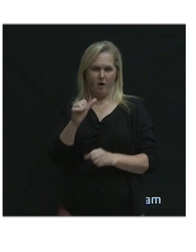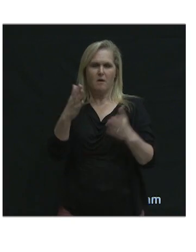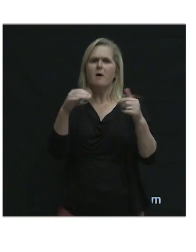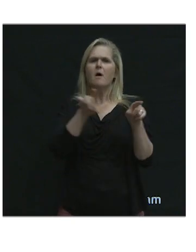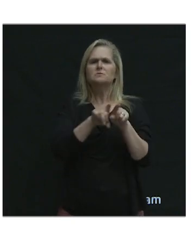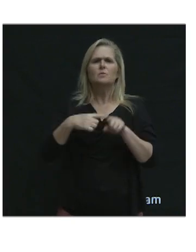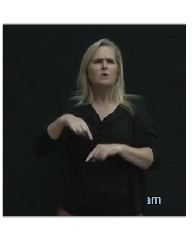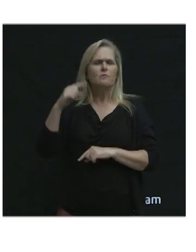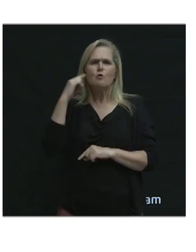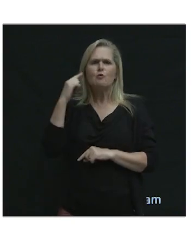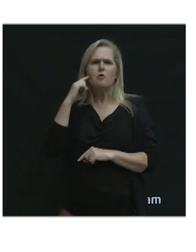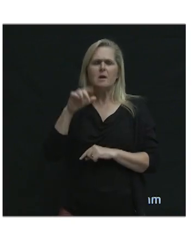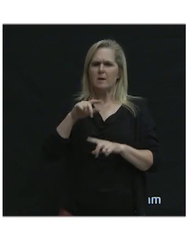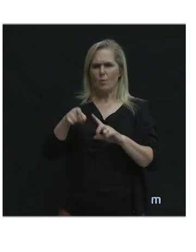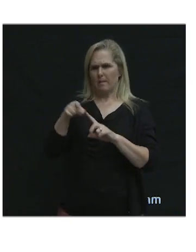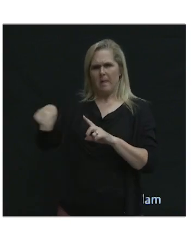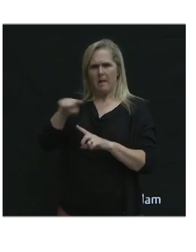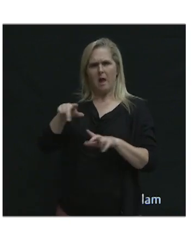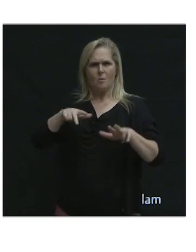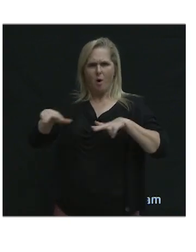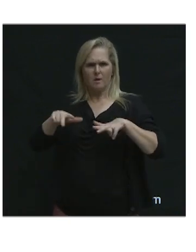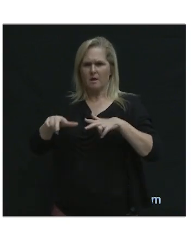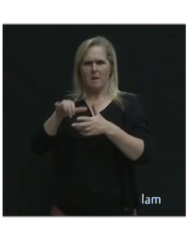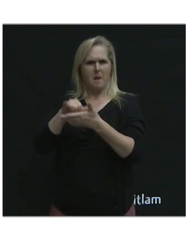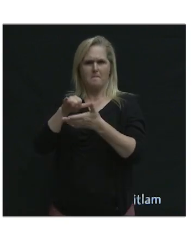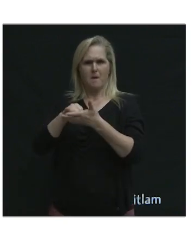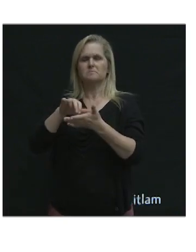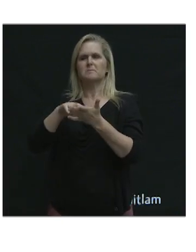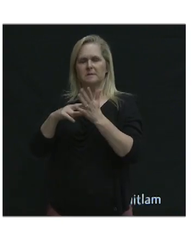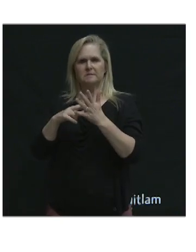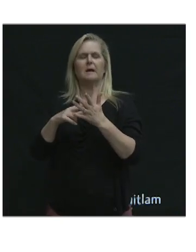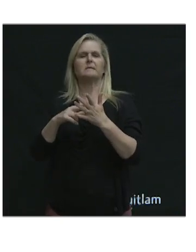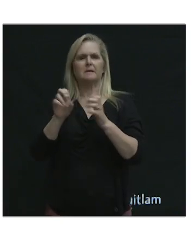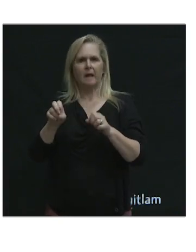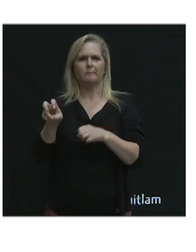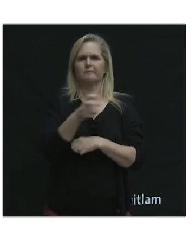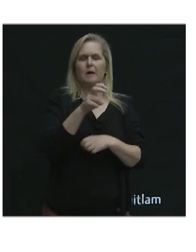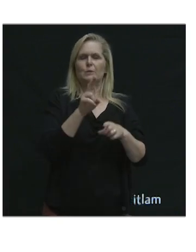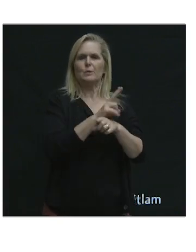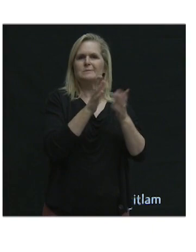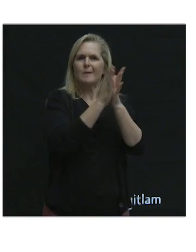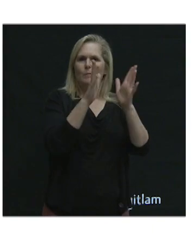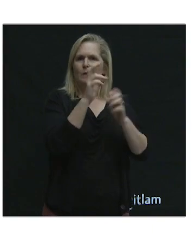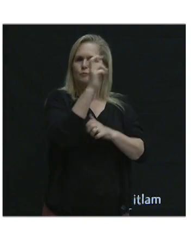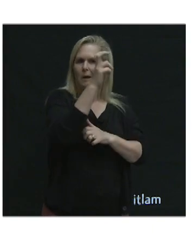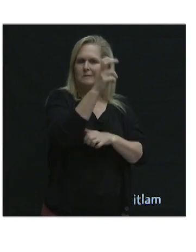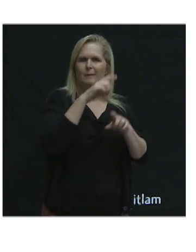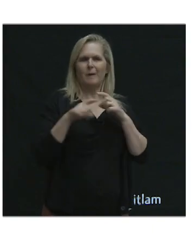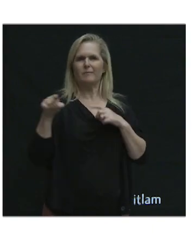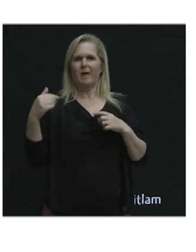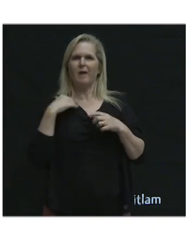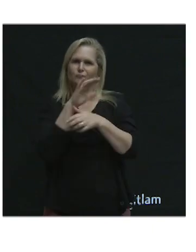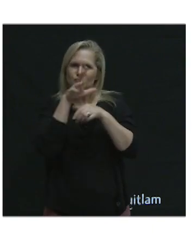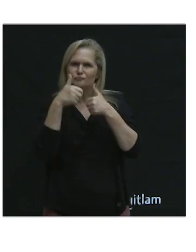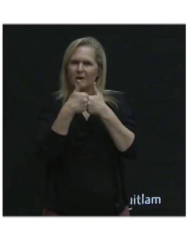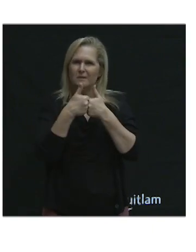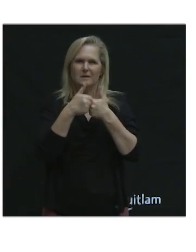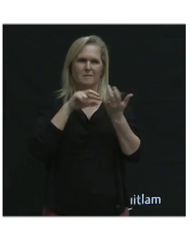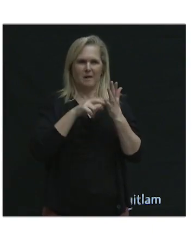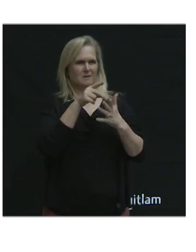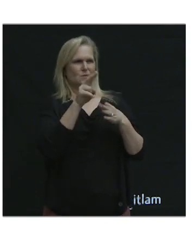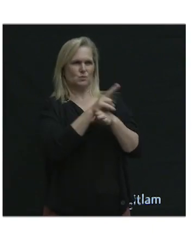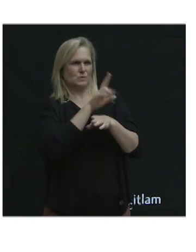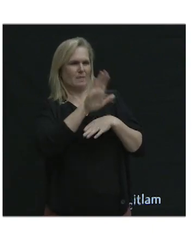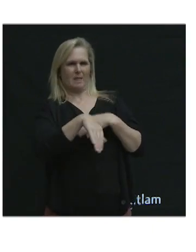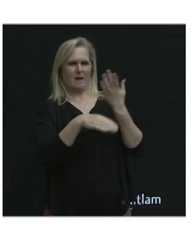when walking is not possible, public transit is the next option. But again, they've mentioned specific things that make taking